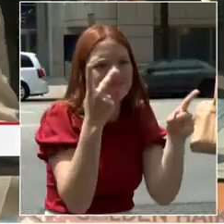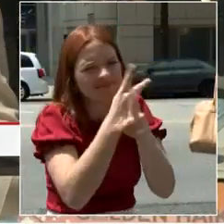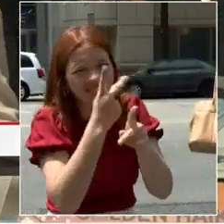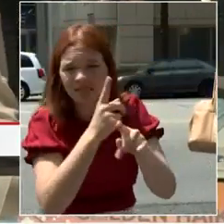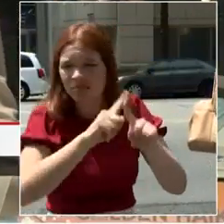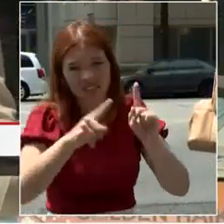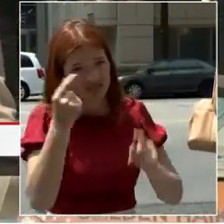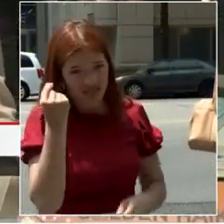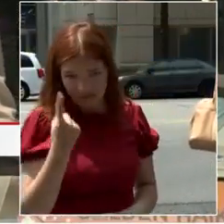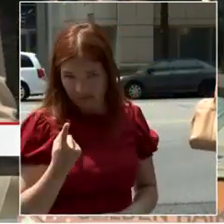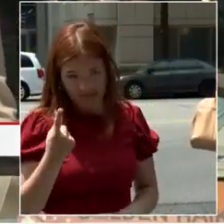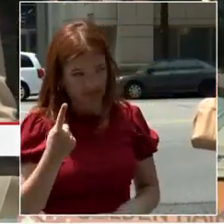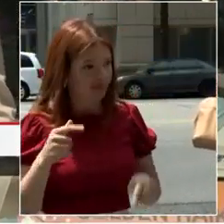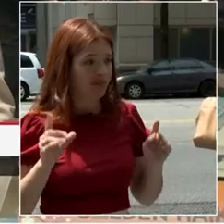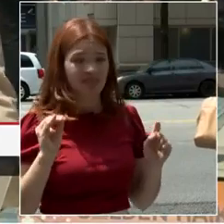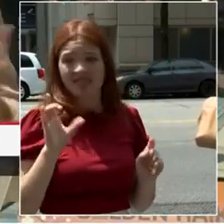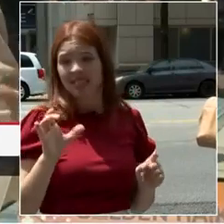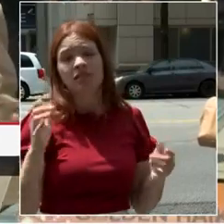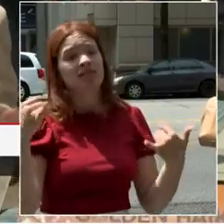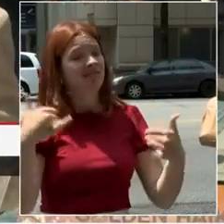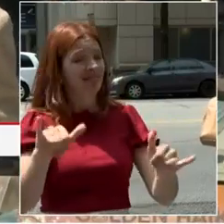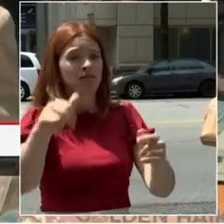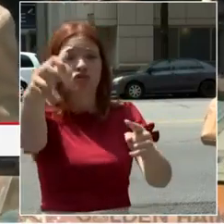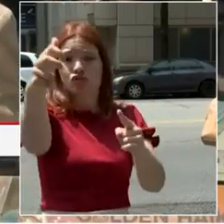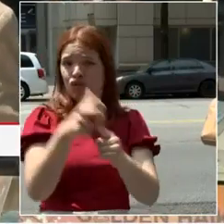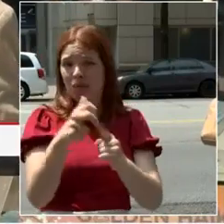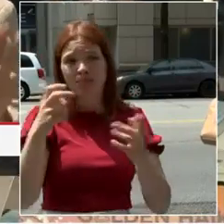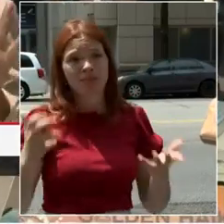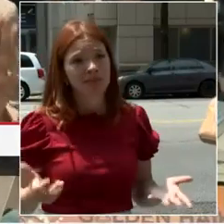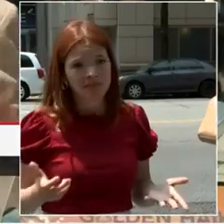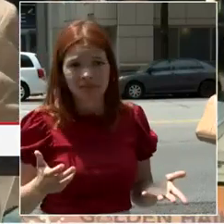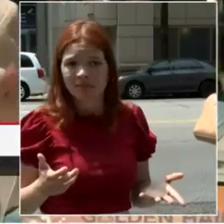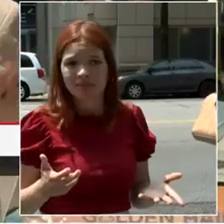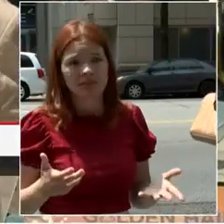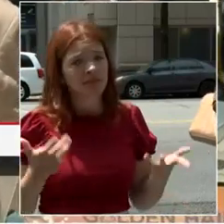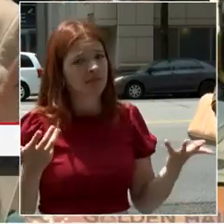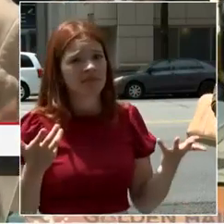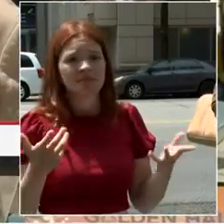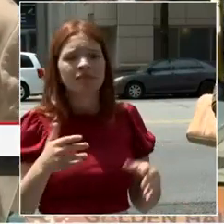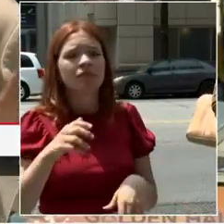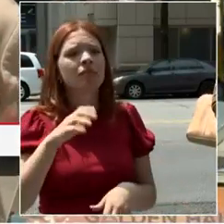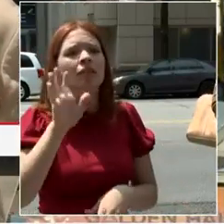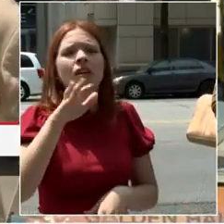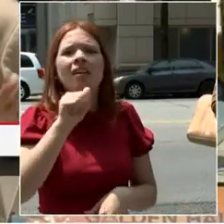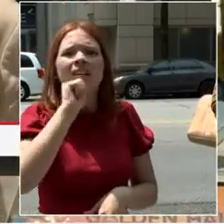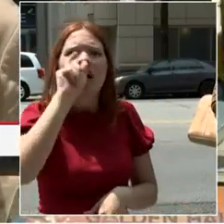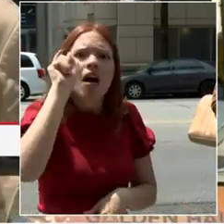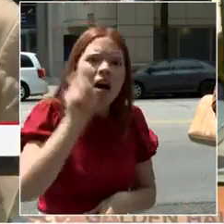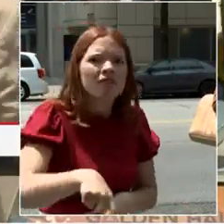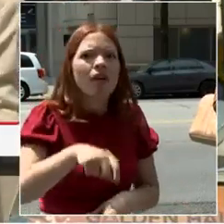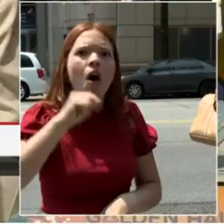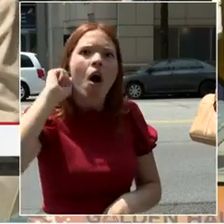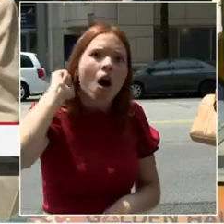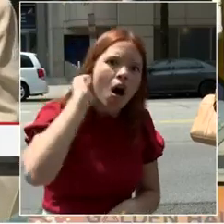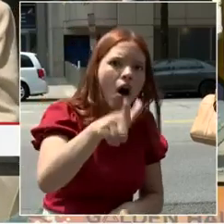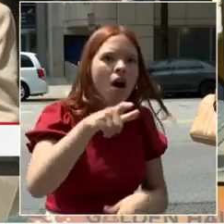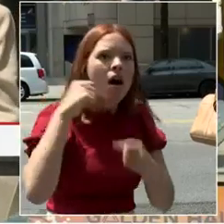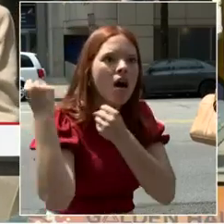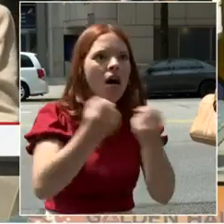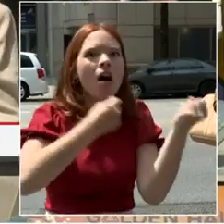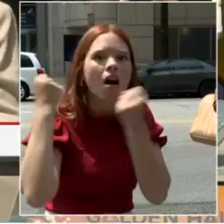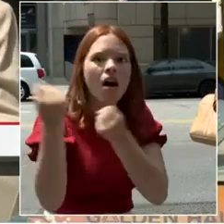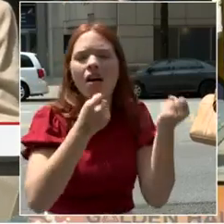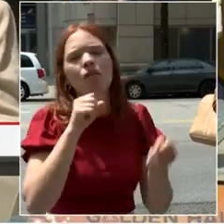We're not a roadway network and nor will we ever be where everybody can drive everywhere. So